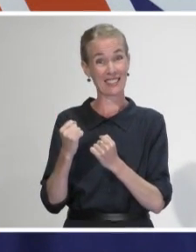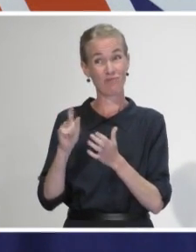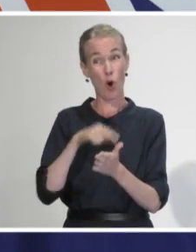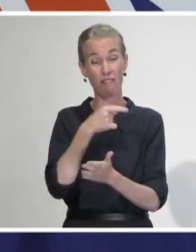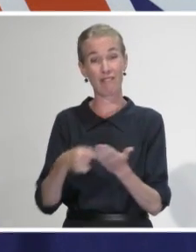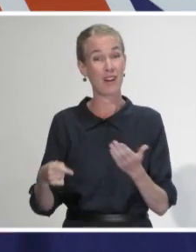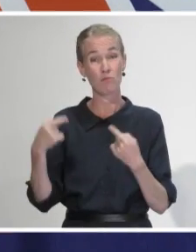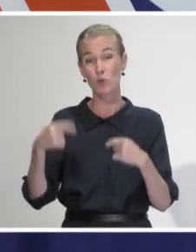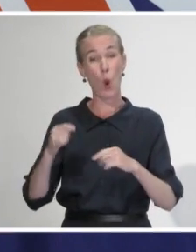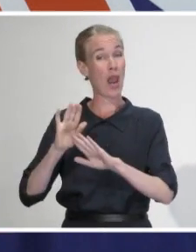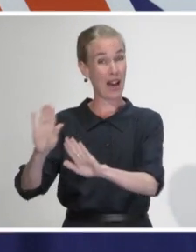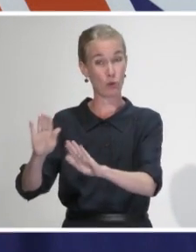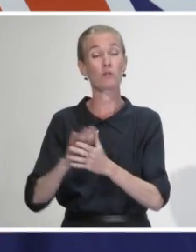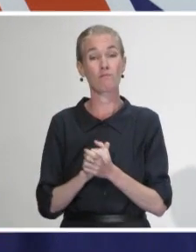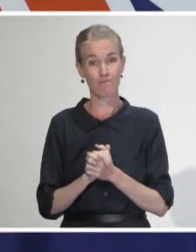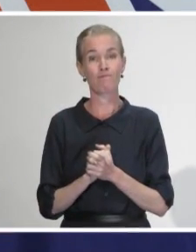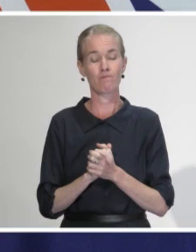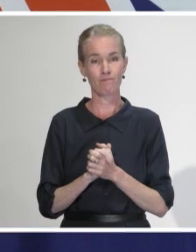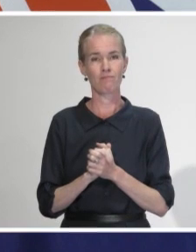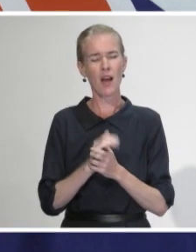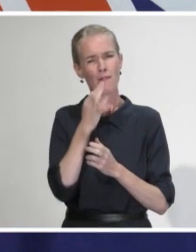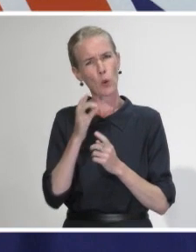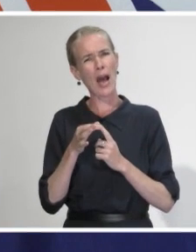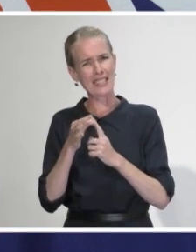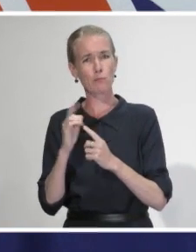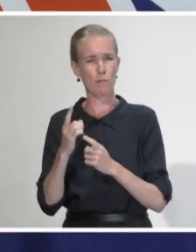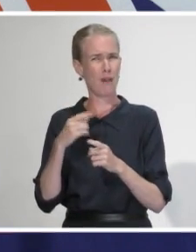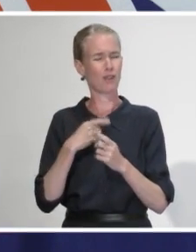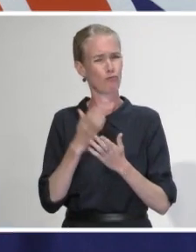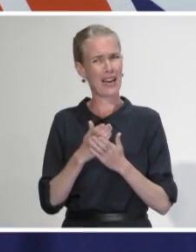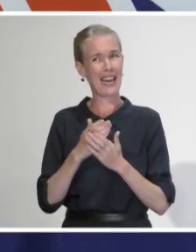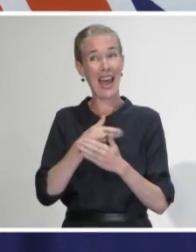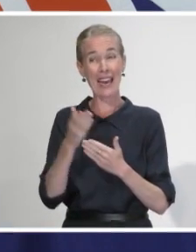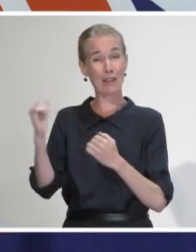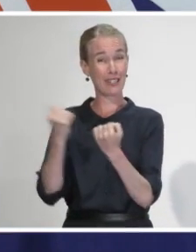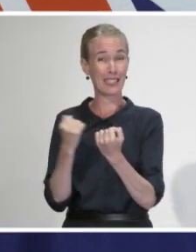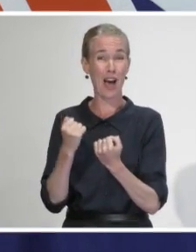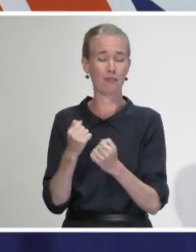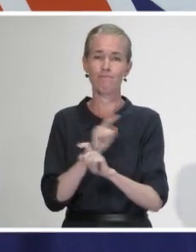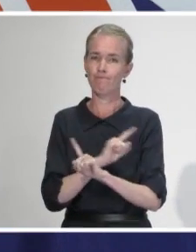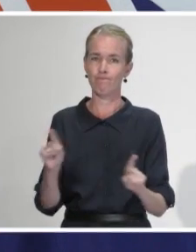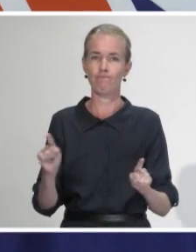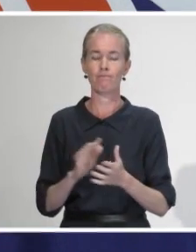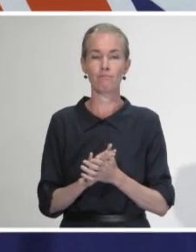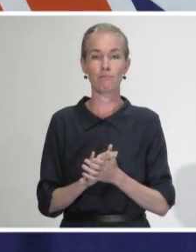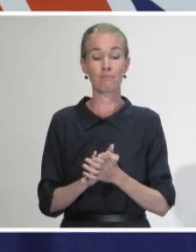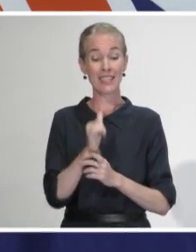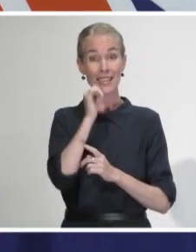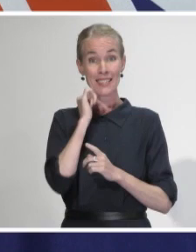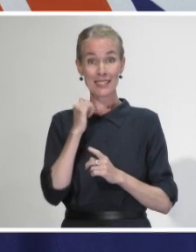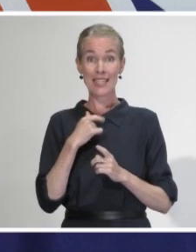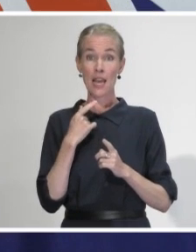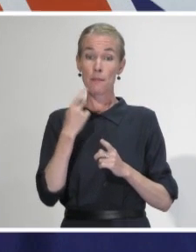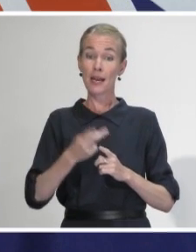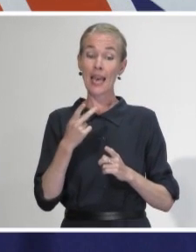other than those that were for compassionate reasons. Yesterday, to supplement this, I wrote to all district health board chief executives